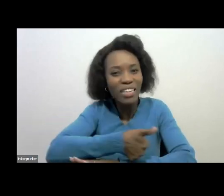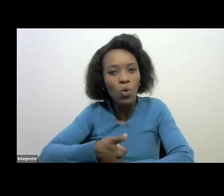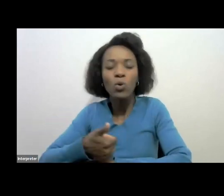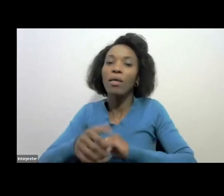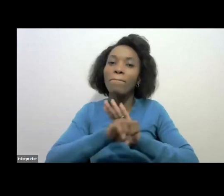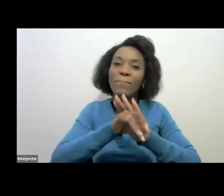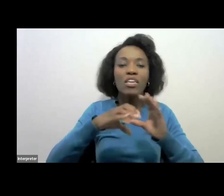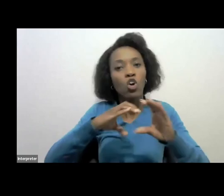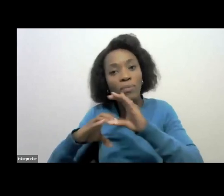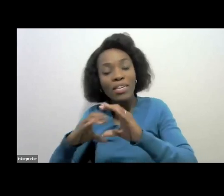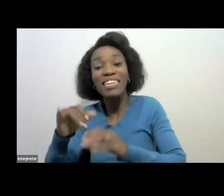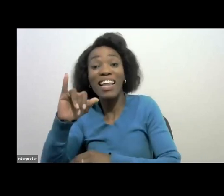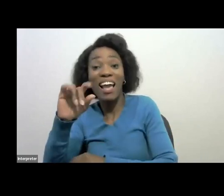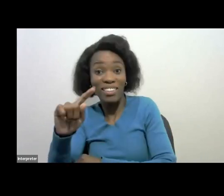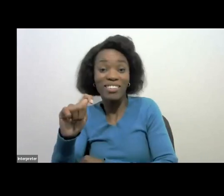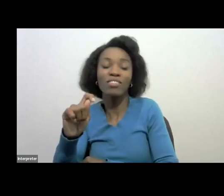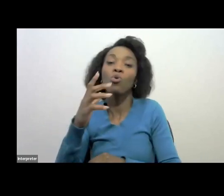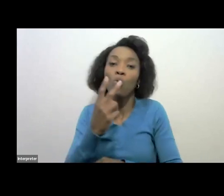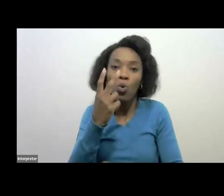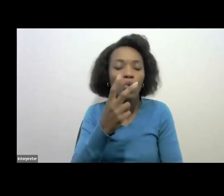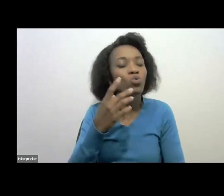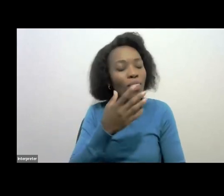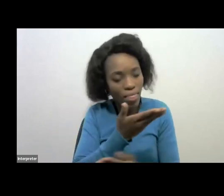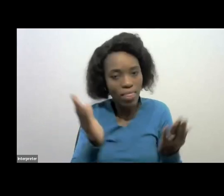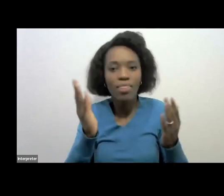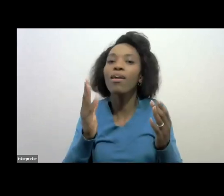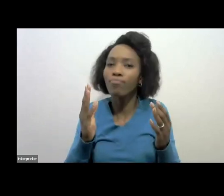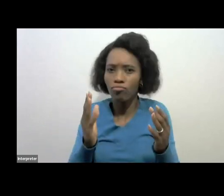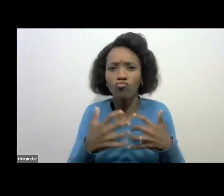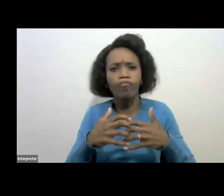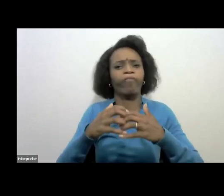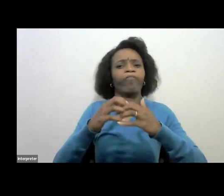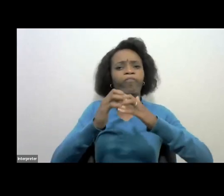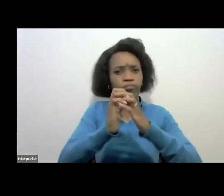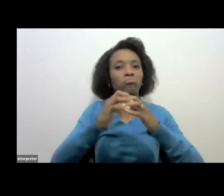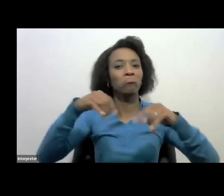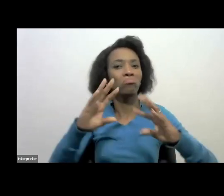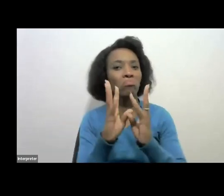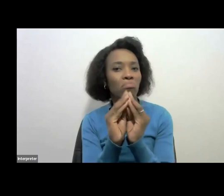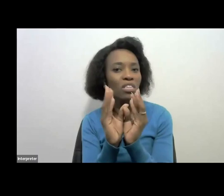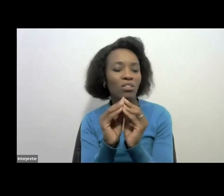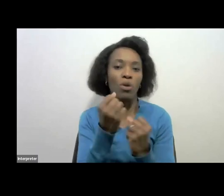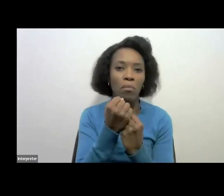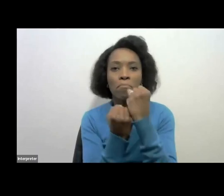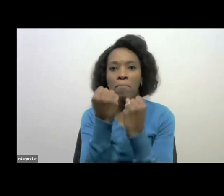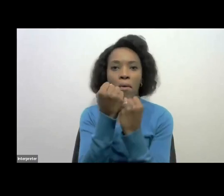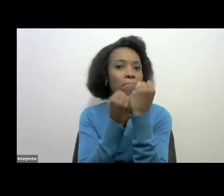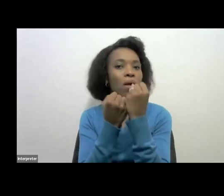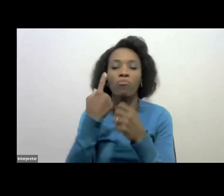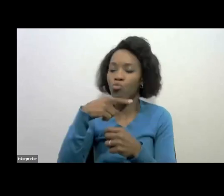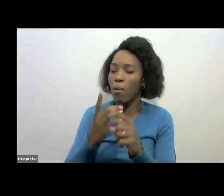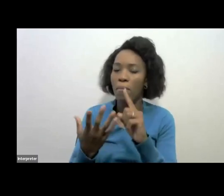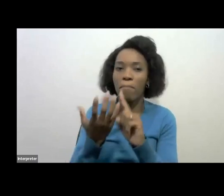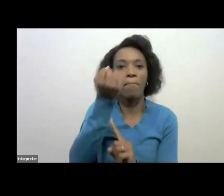communication, and IT, who made the stage for us all. Together, we always get further. To all my